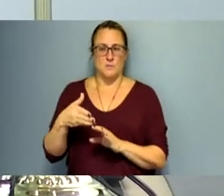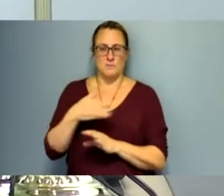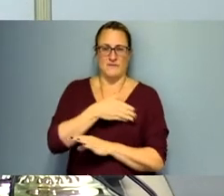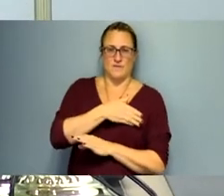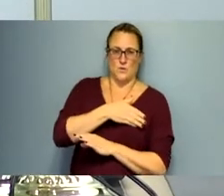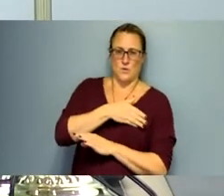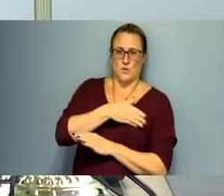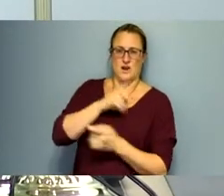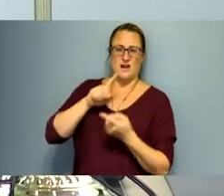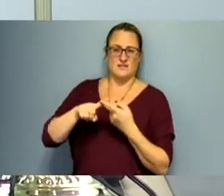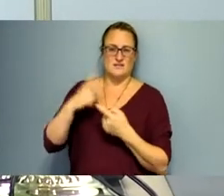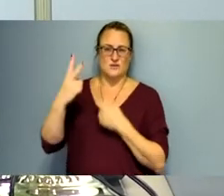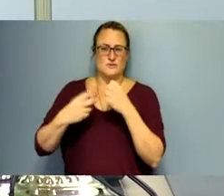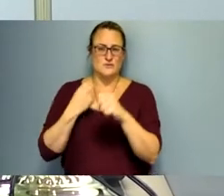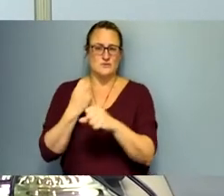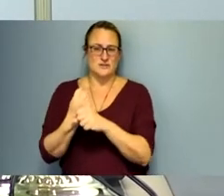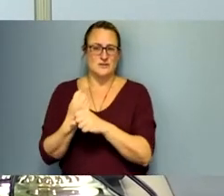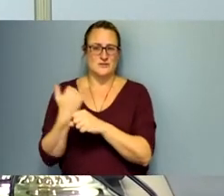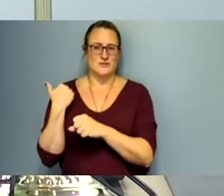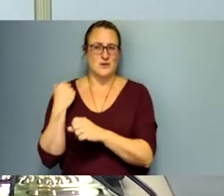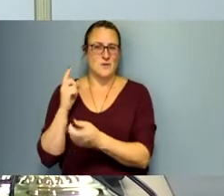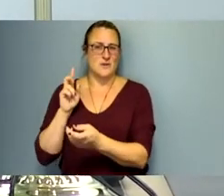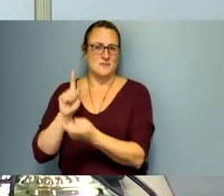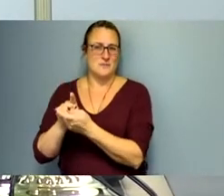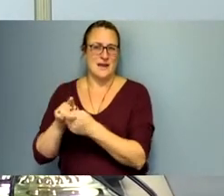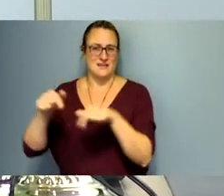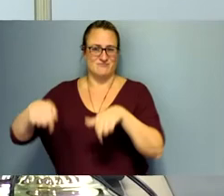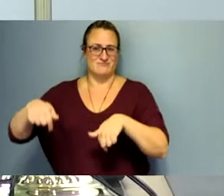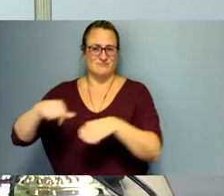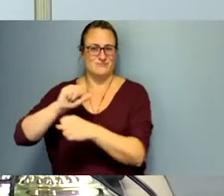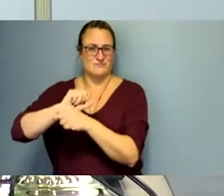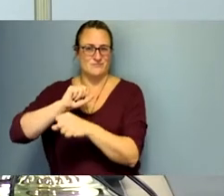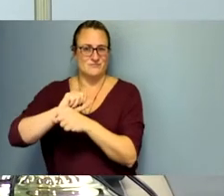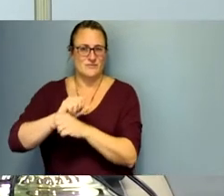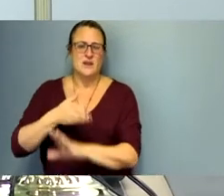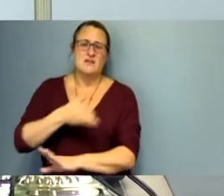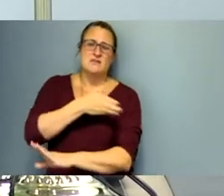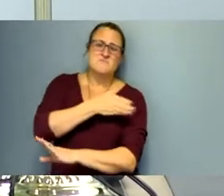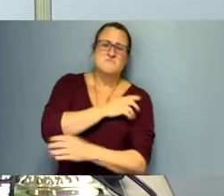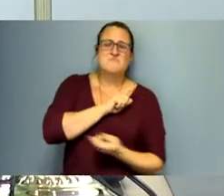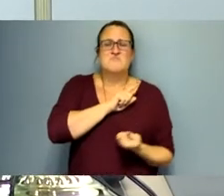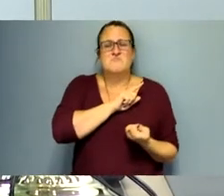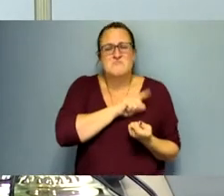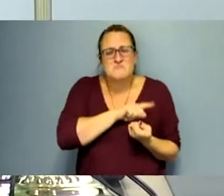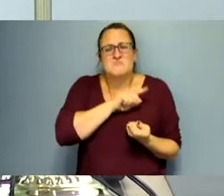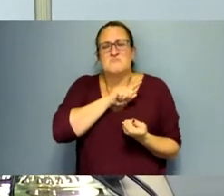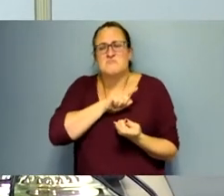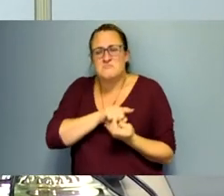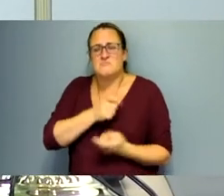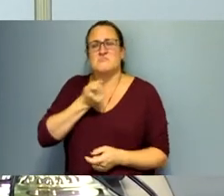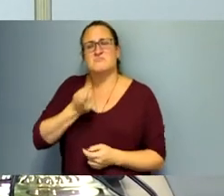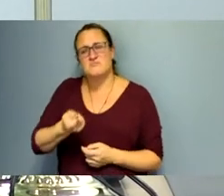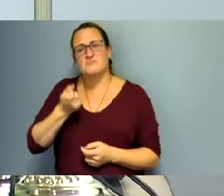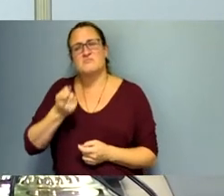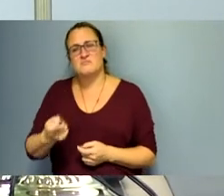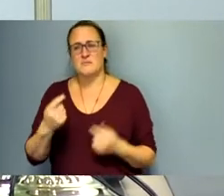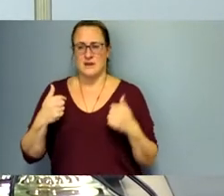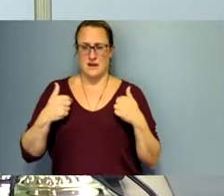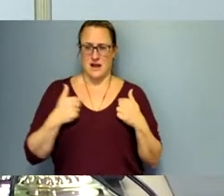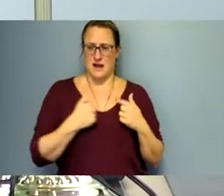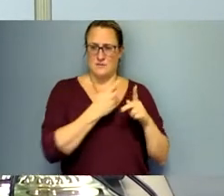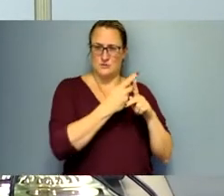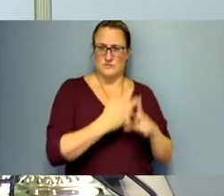working together two years ago uh i'd met him a handful of times um in various political events you know when i was a supervisor and he was a state rep